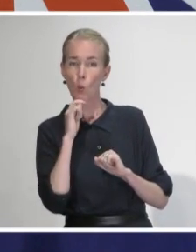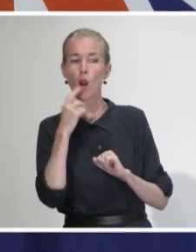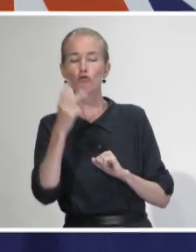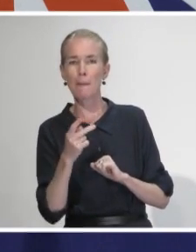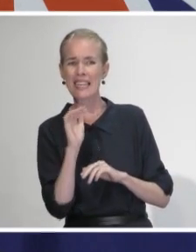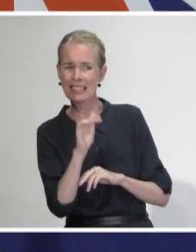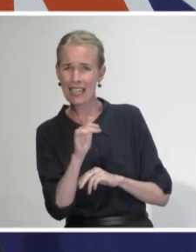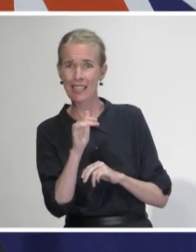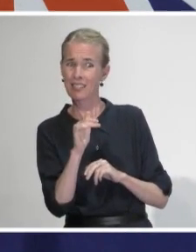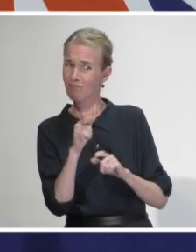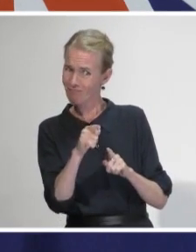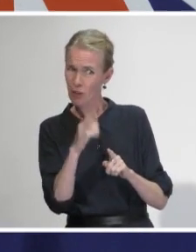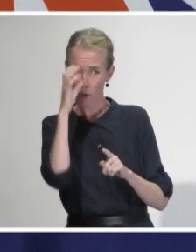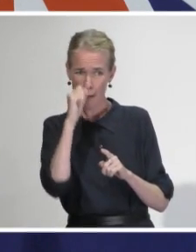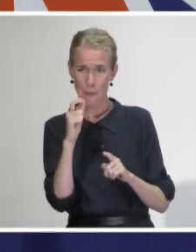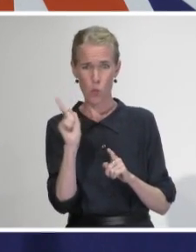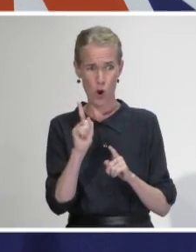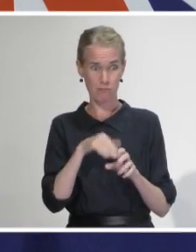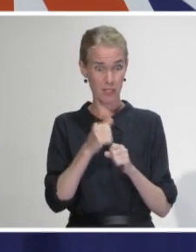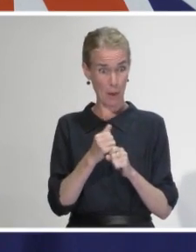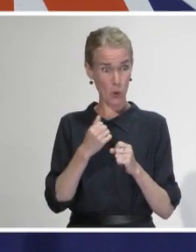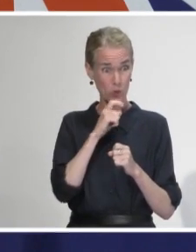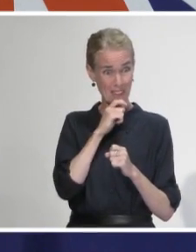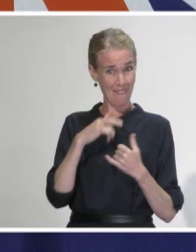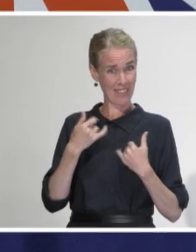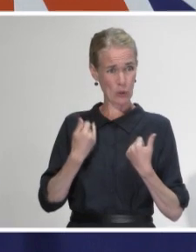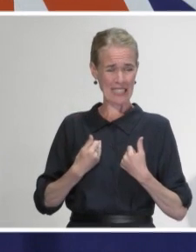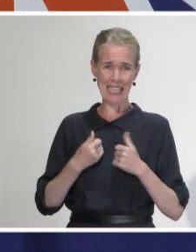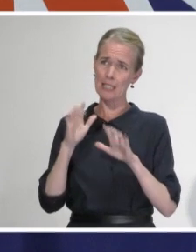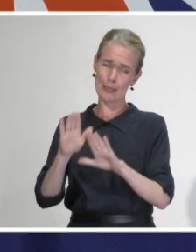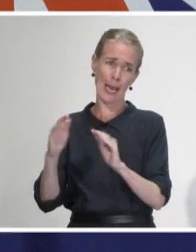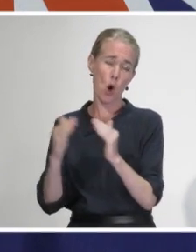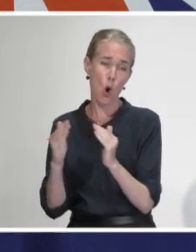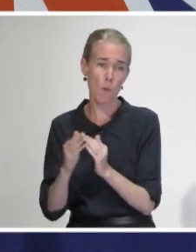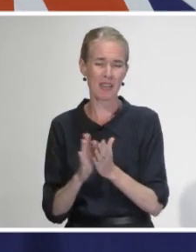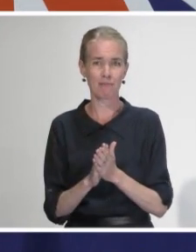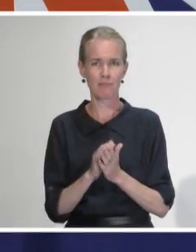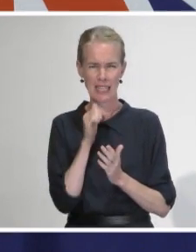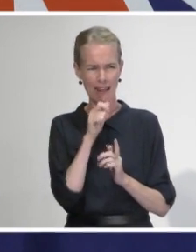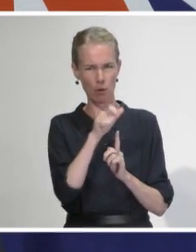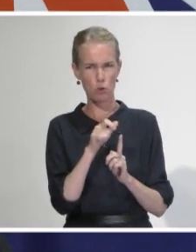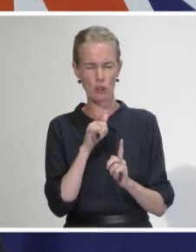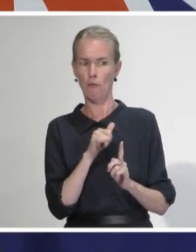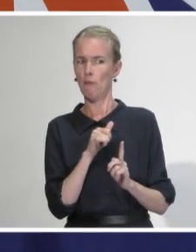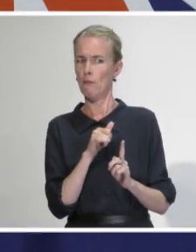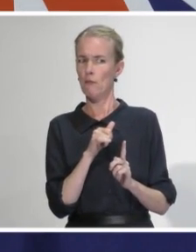coming to work if they're unwell. Anyone with a suspected or probable or confirmed infection should be immediately isolated.